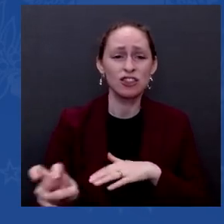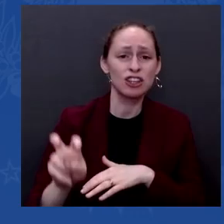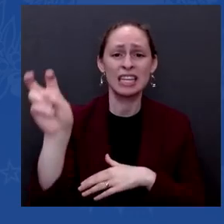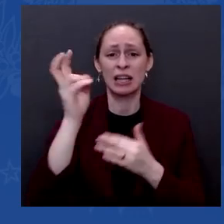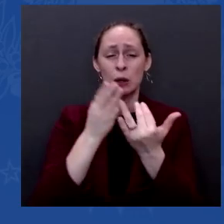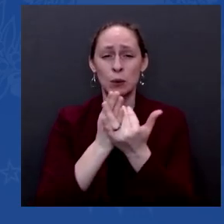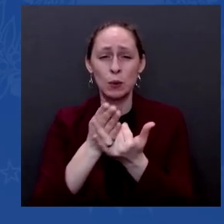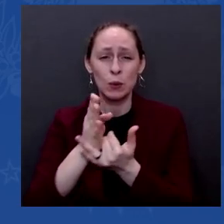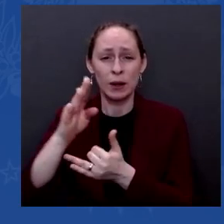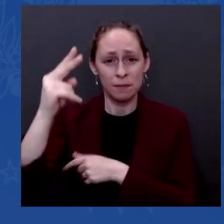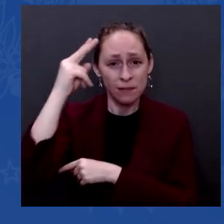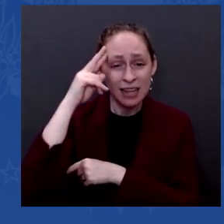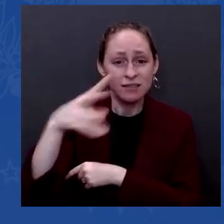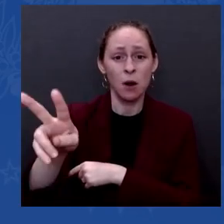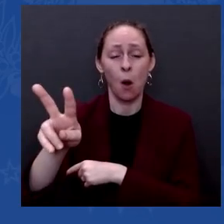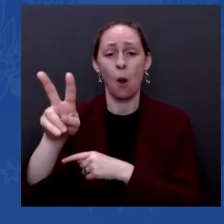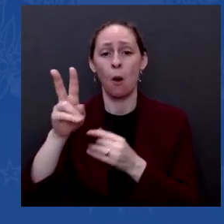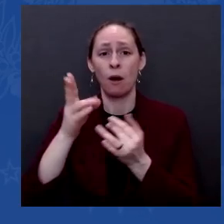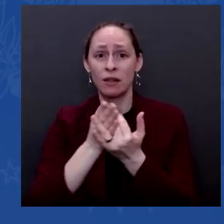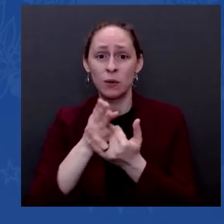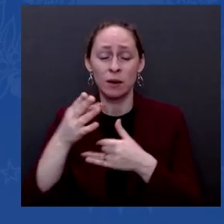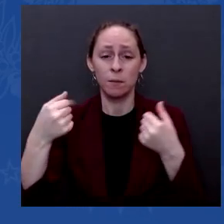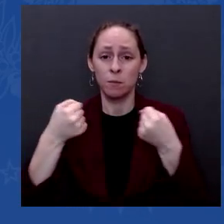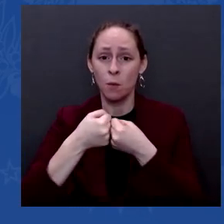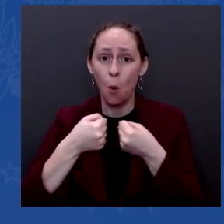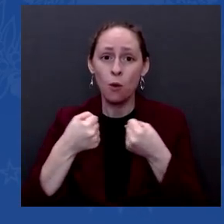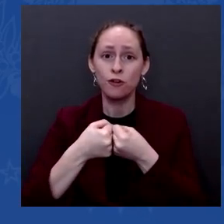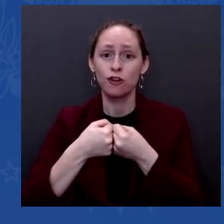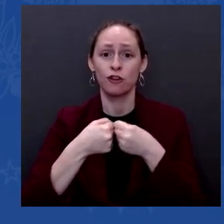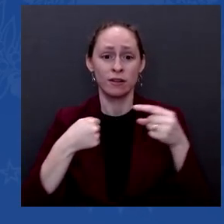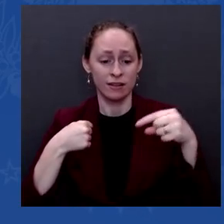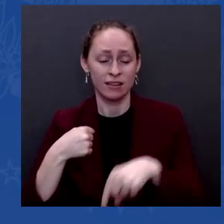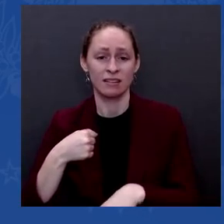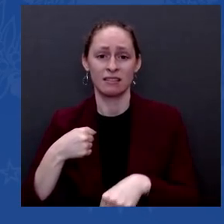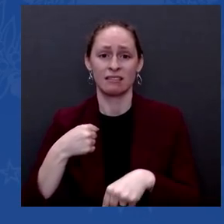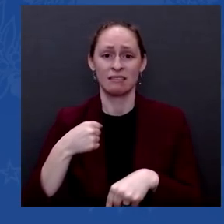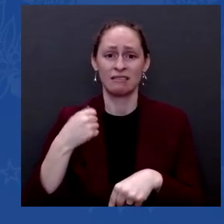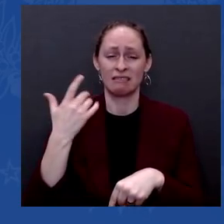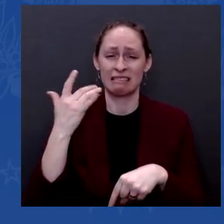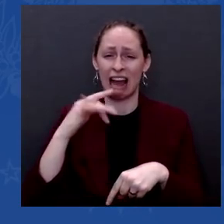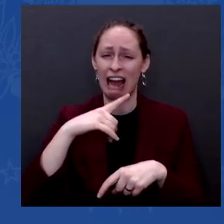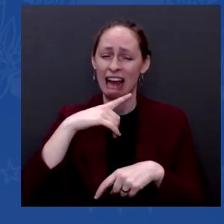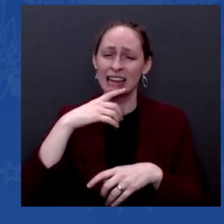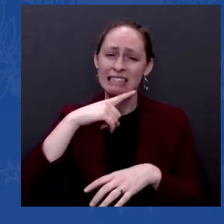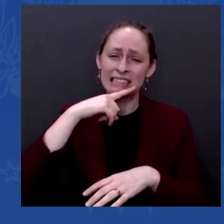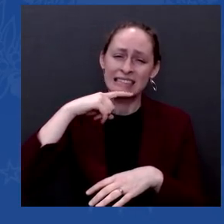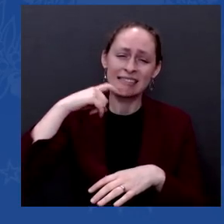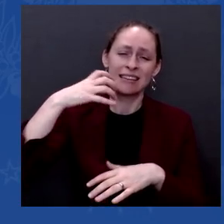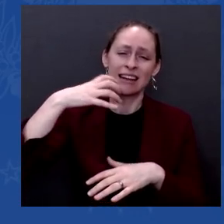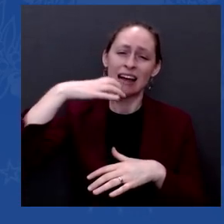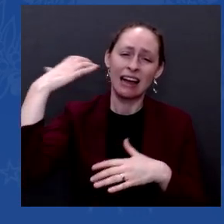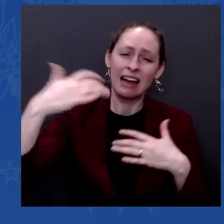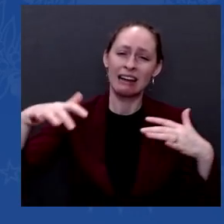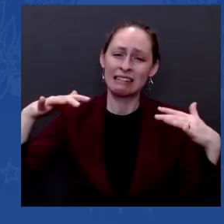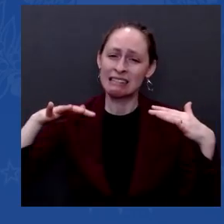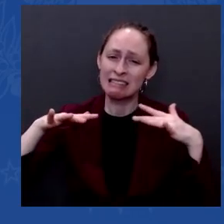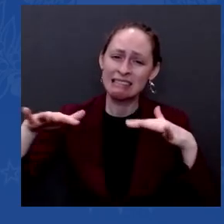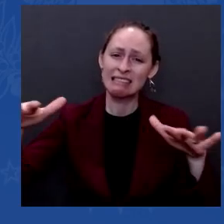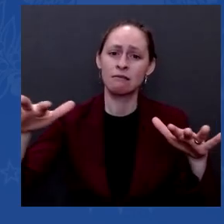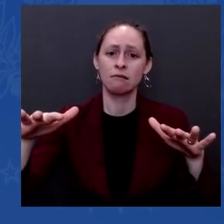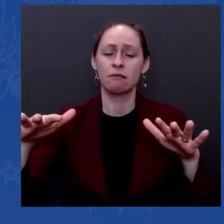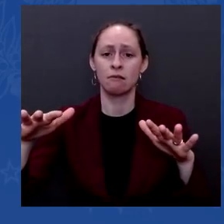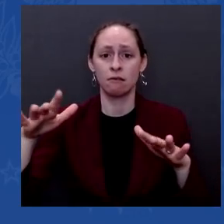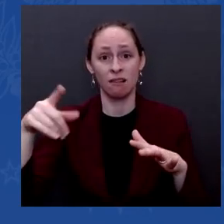Won't that be fun? People leave because they have real problems. And one of the things I've done when I was a vice president